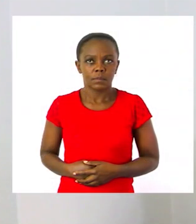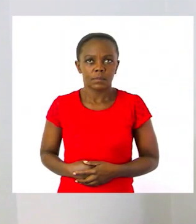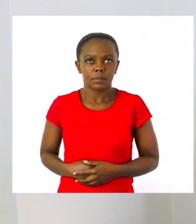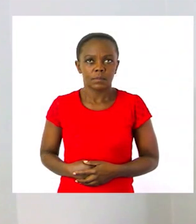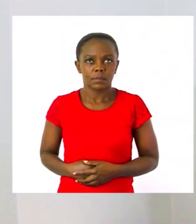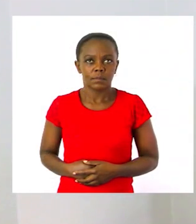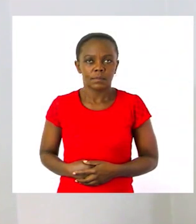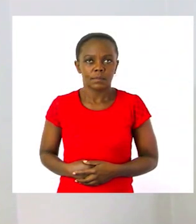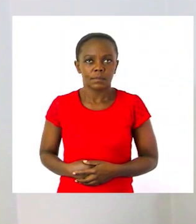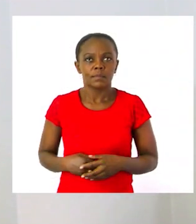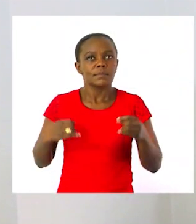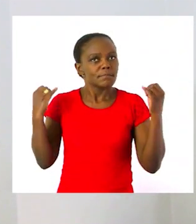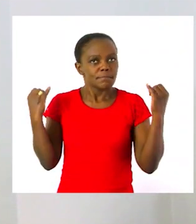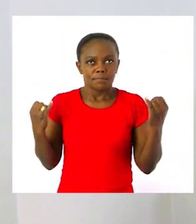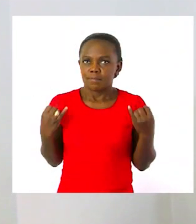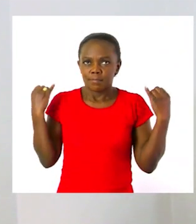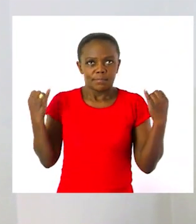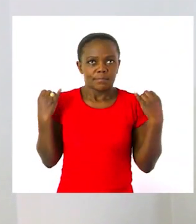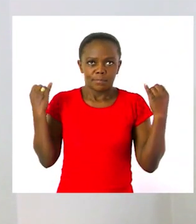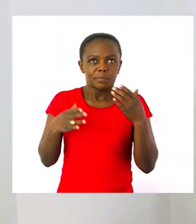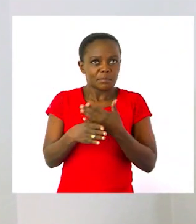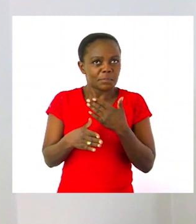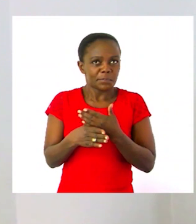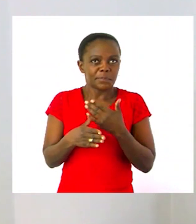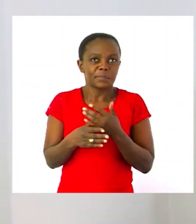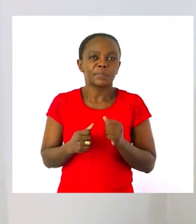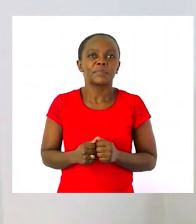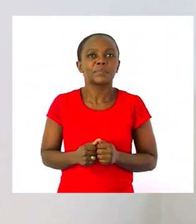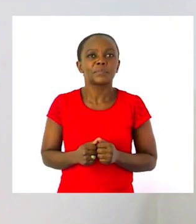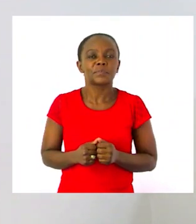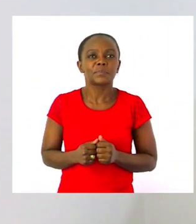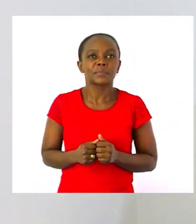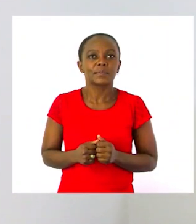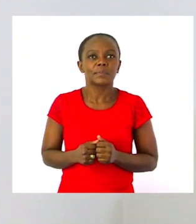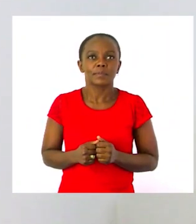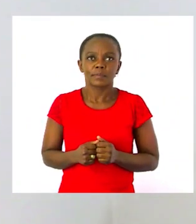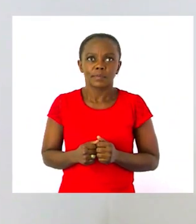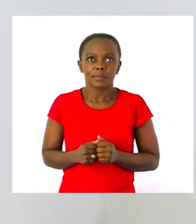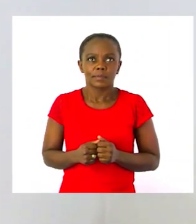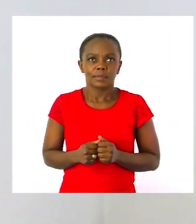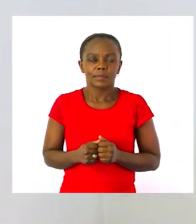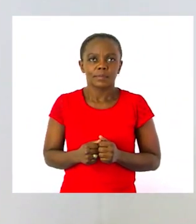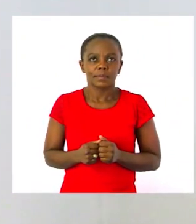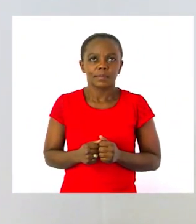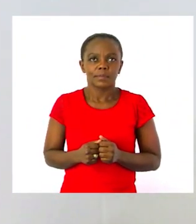That was a fun activity. Hope you enjoyed yourself. I also enjoyed myself.